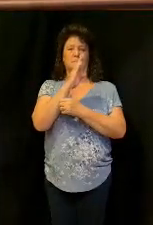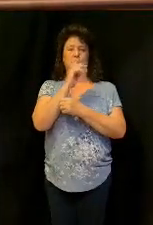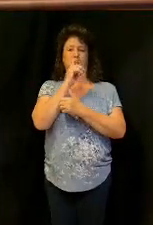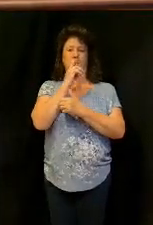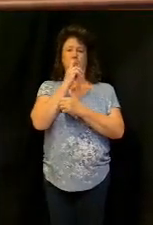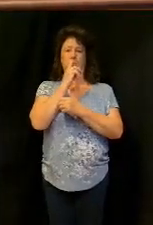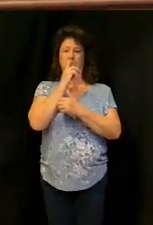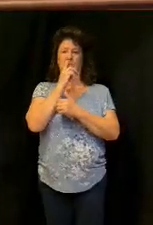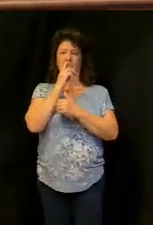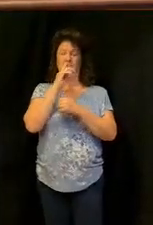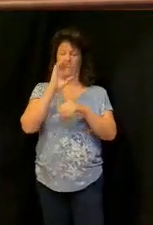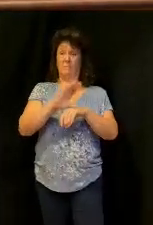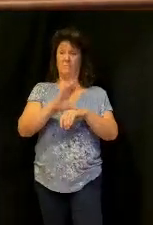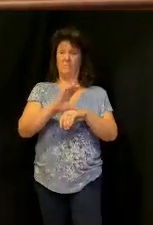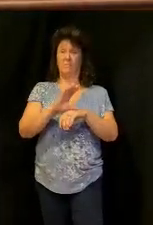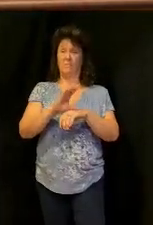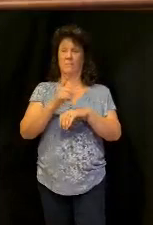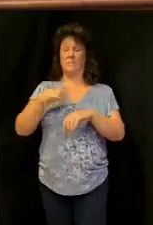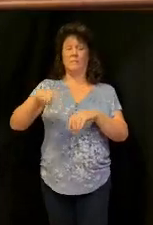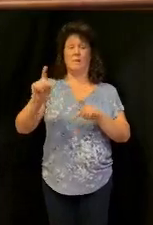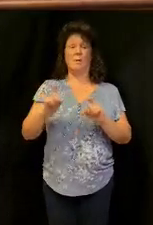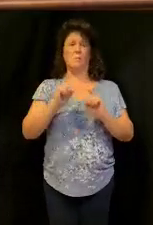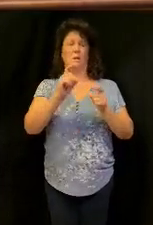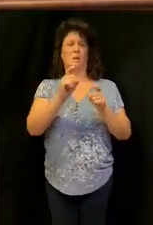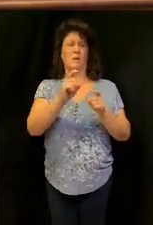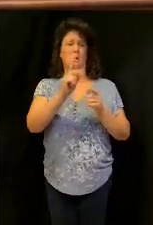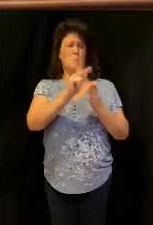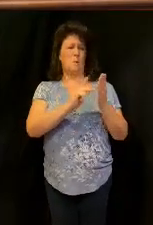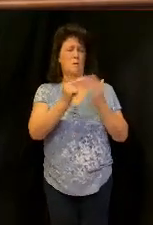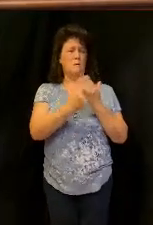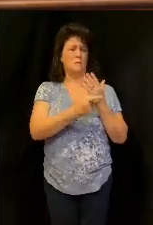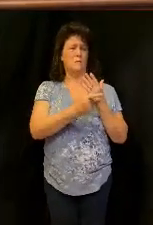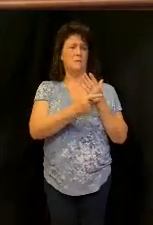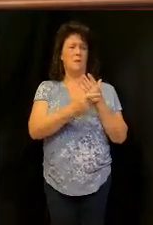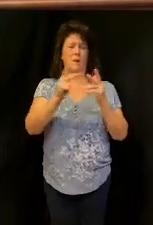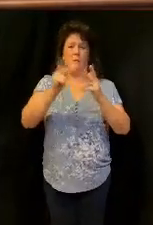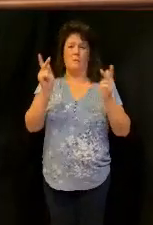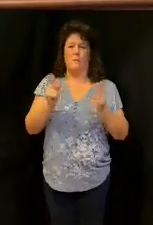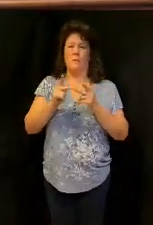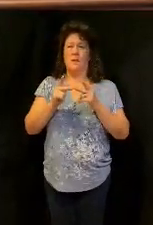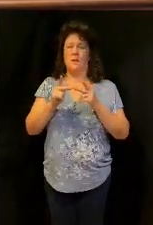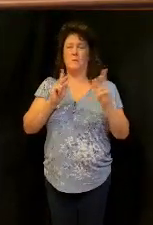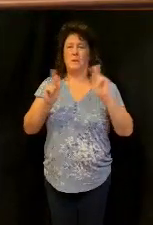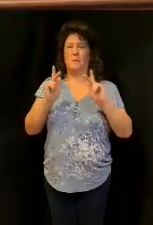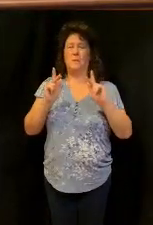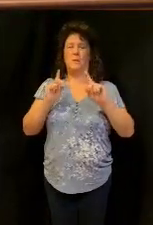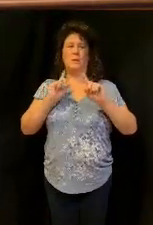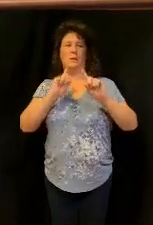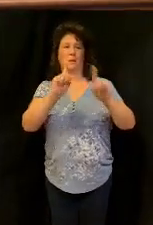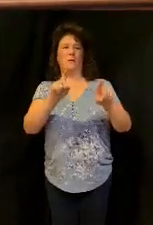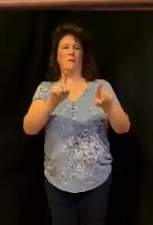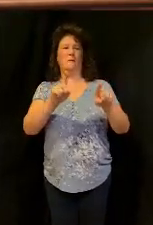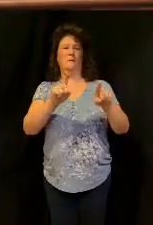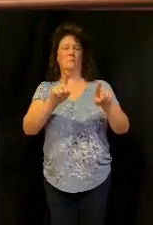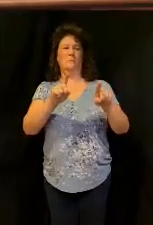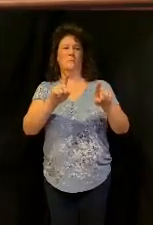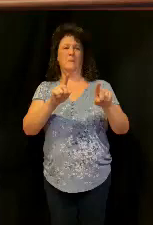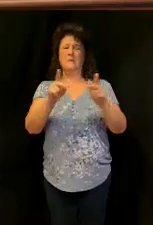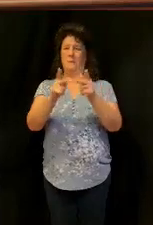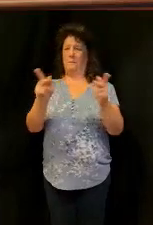As a church, we provide programs, we provide a place for people to come to. This is a facility. Everybody say facility.